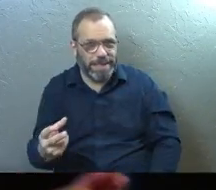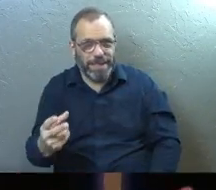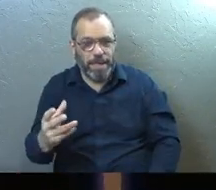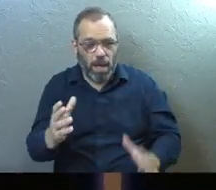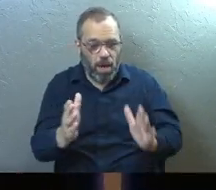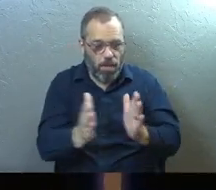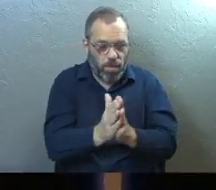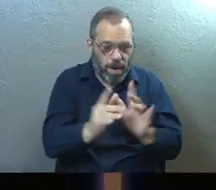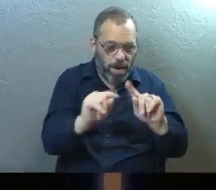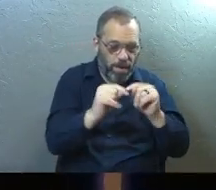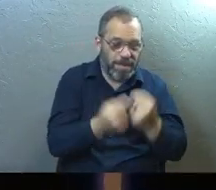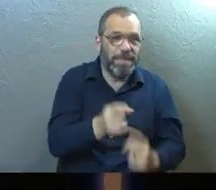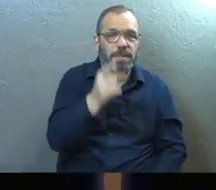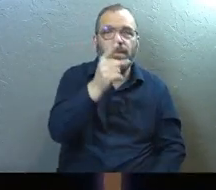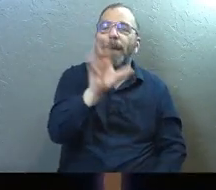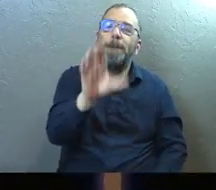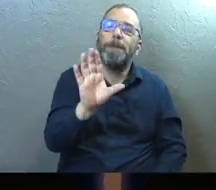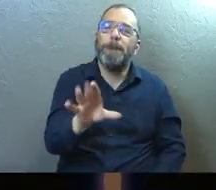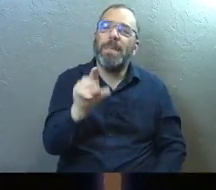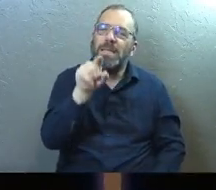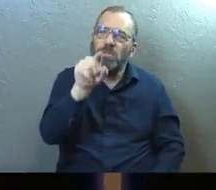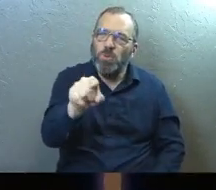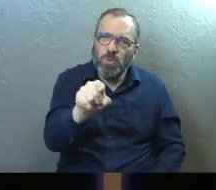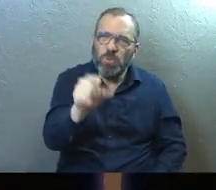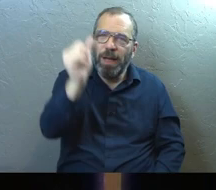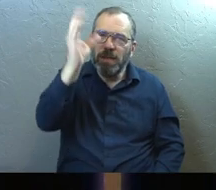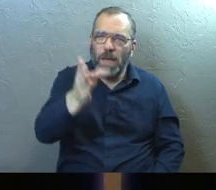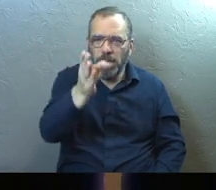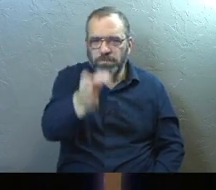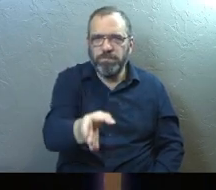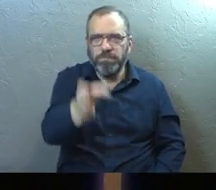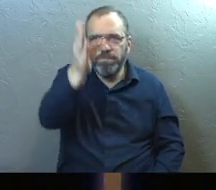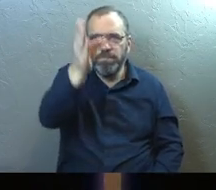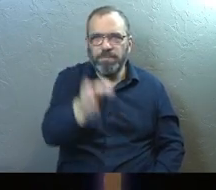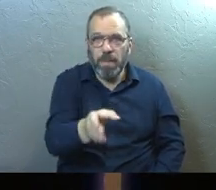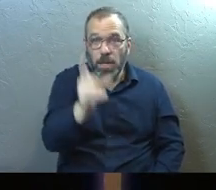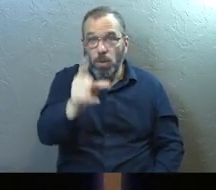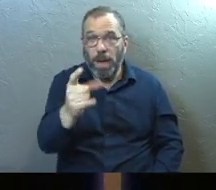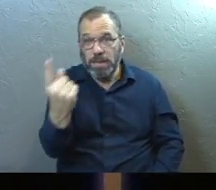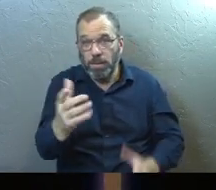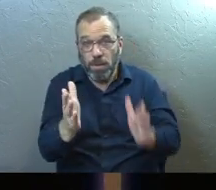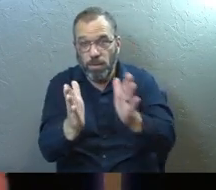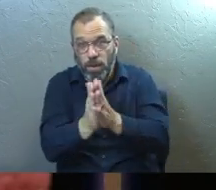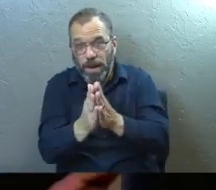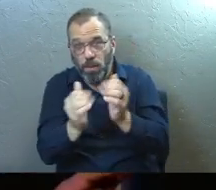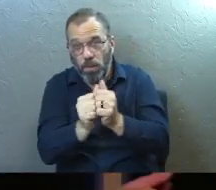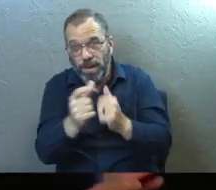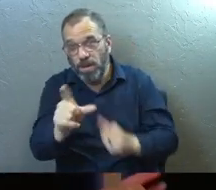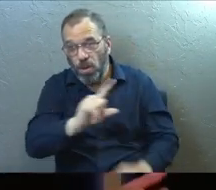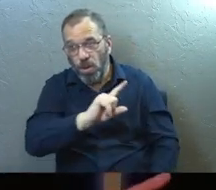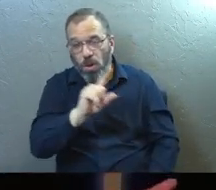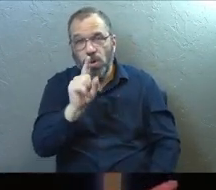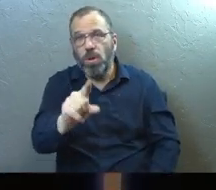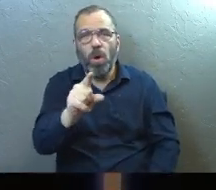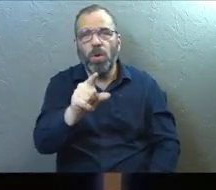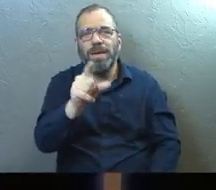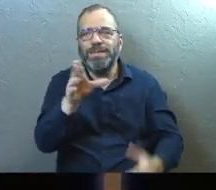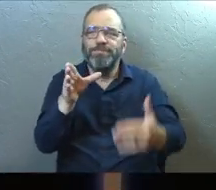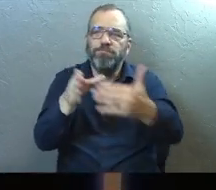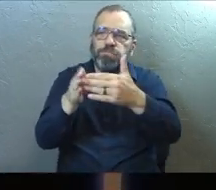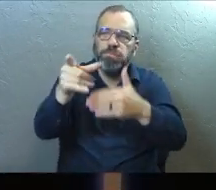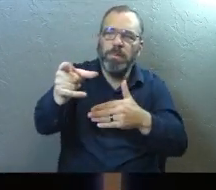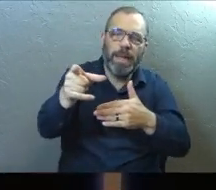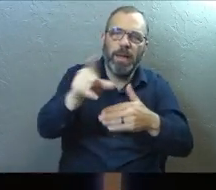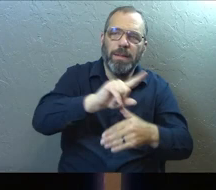We're going to have prayer teams in the back as well. This is just you and God. If you want somebody to support you in prayer, pray with you. Go to this back corner